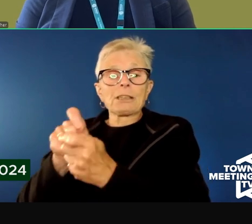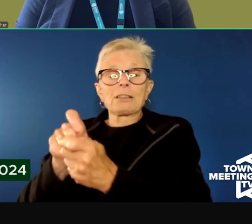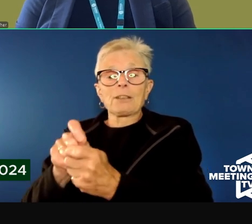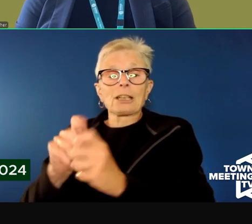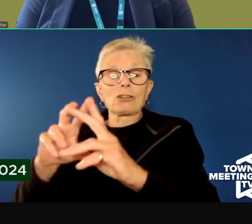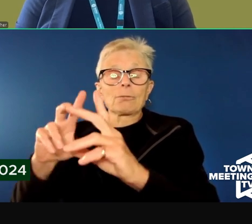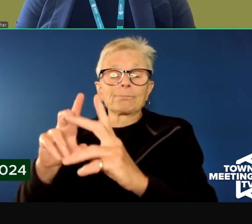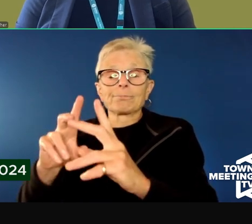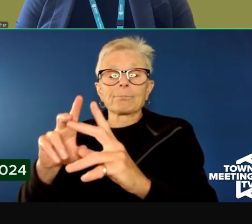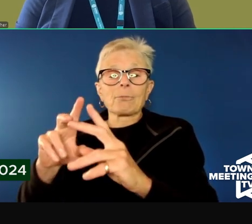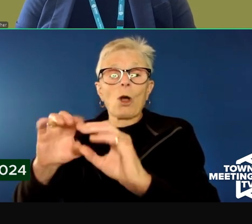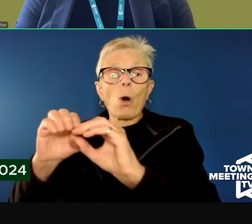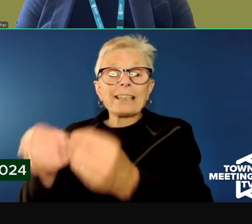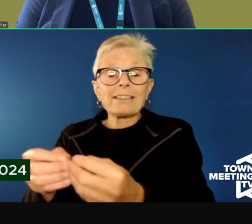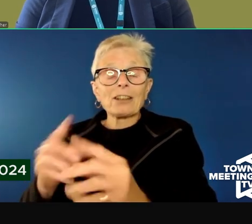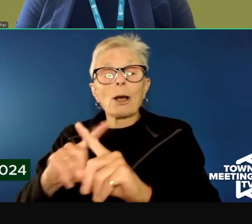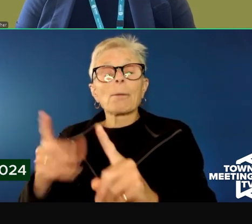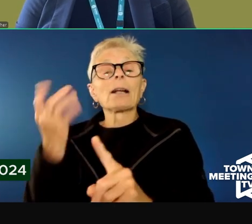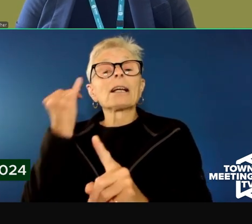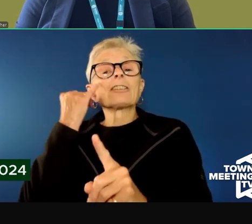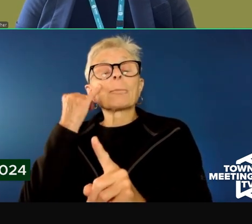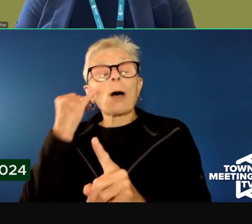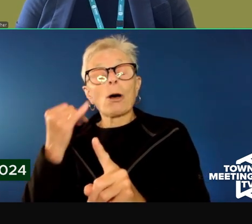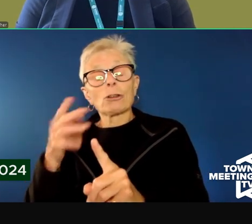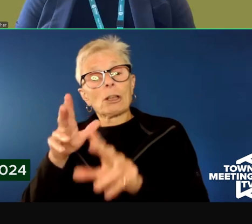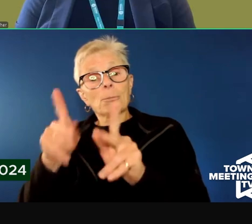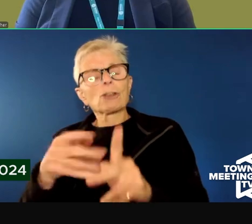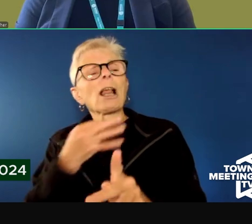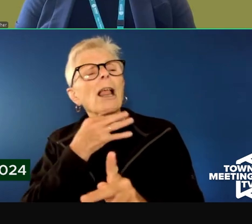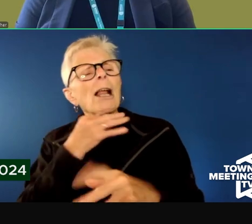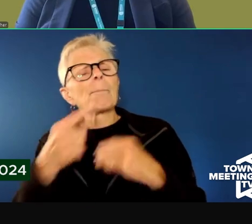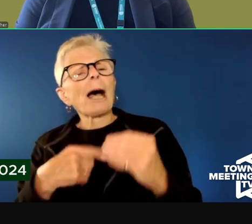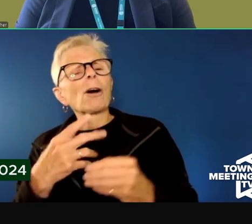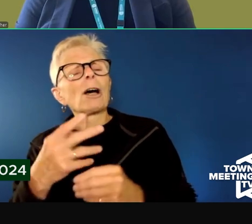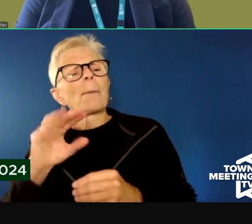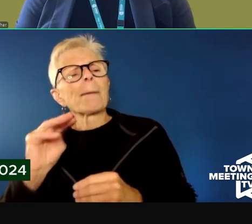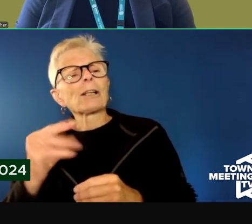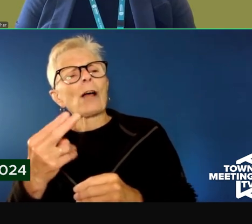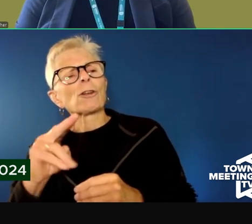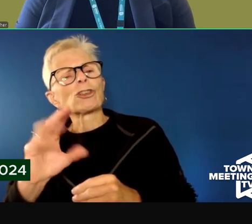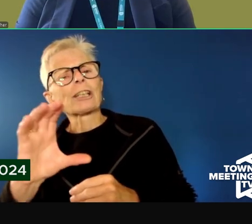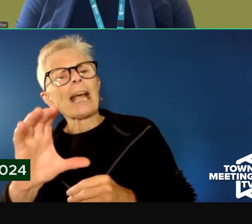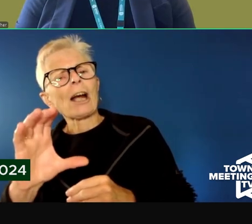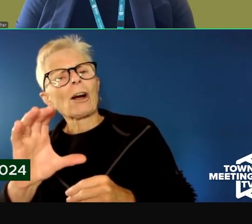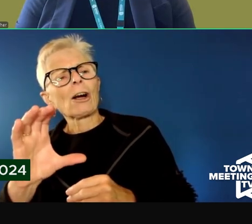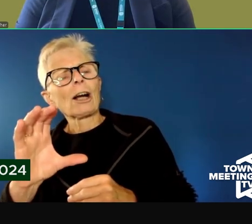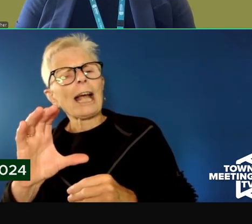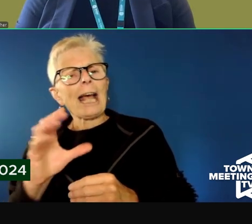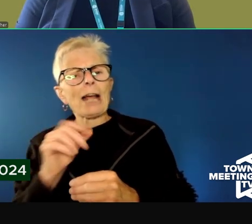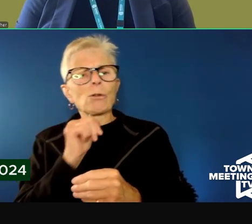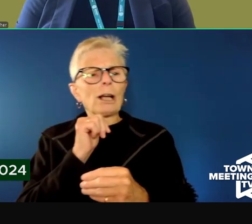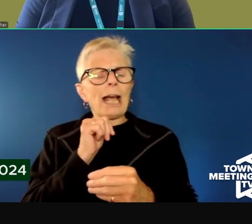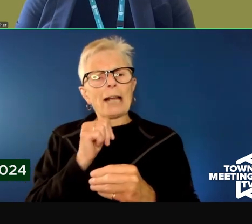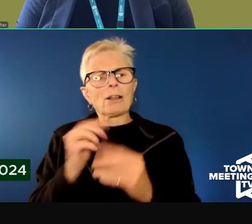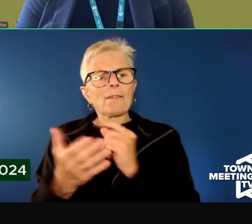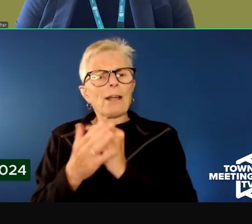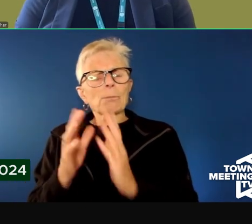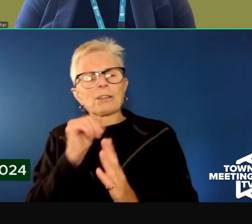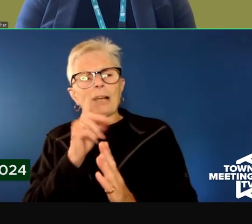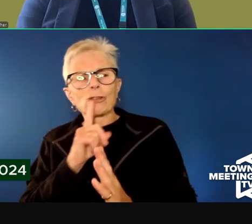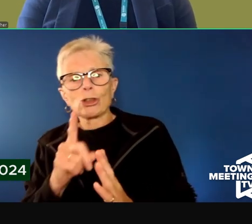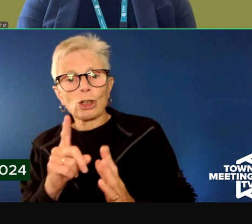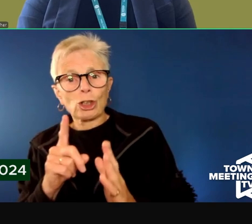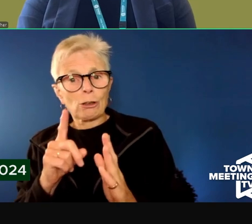to speak, but if someone's curious about accessing mental health urgent care or not sure of direct steps for the person they're working with, they can absolutely call.